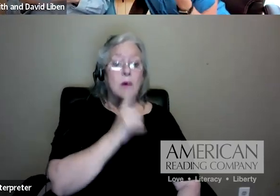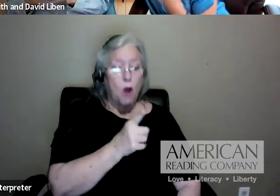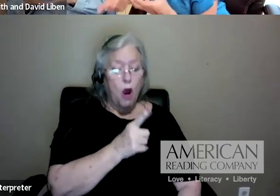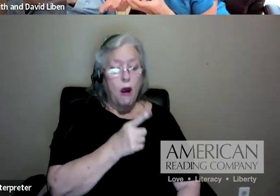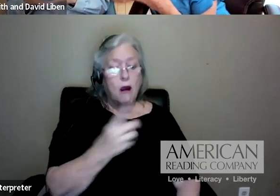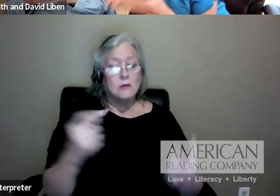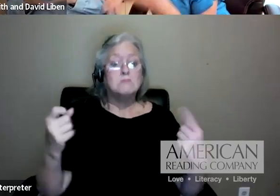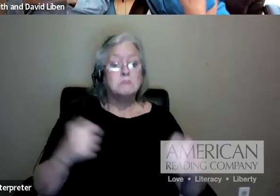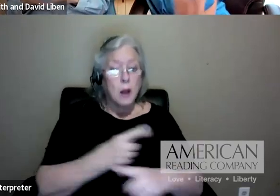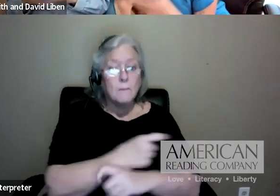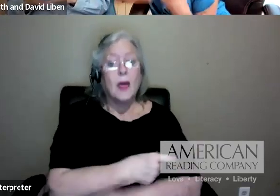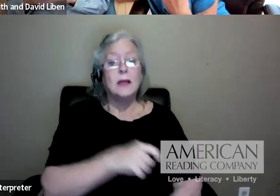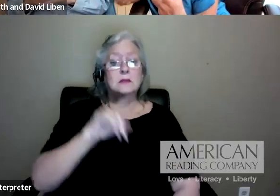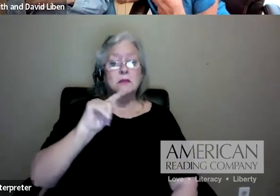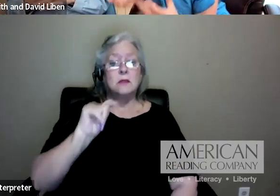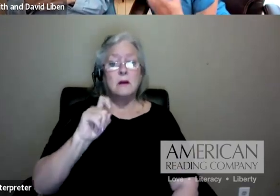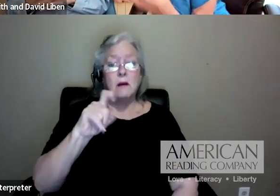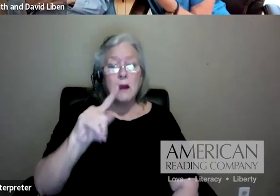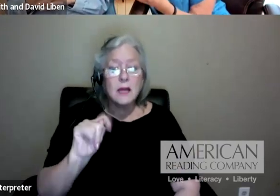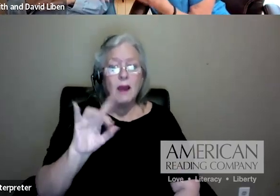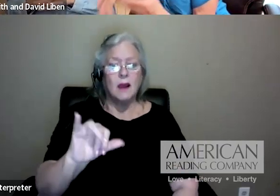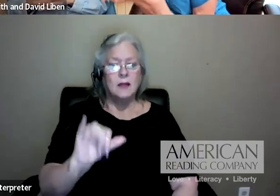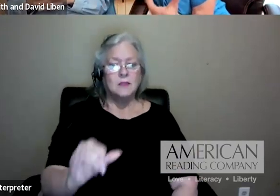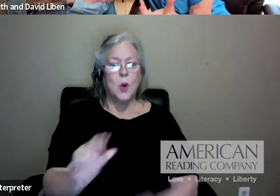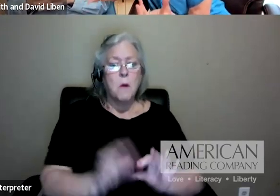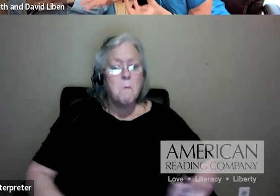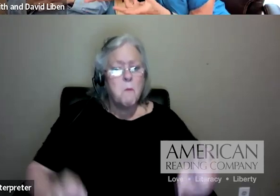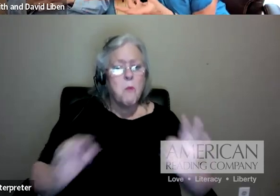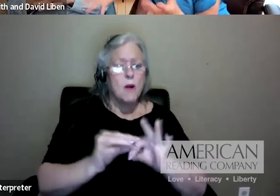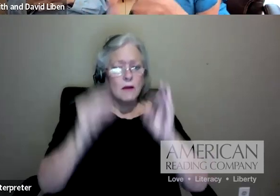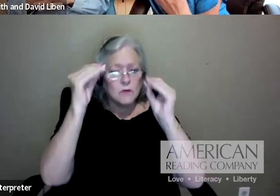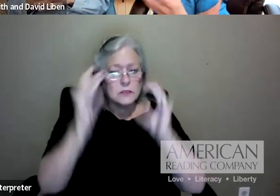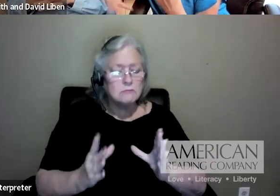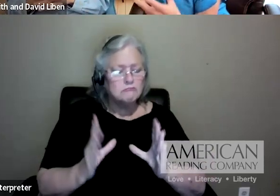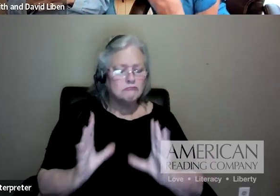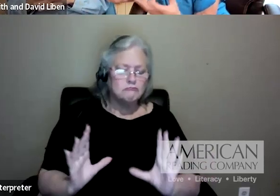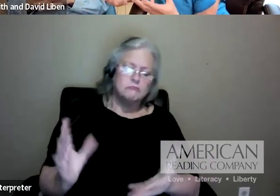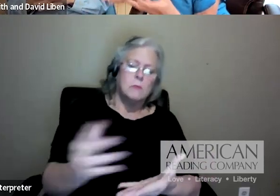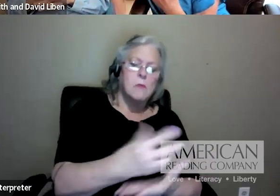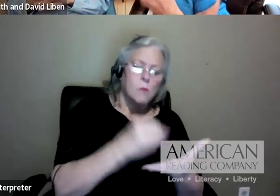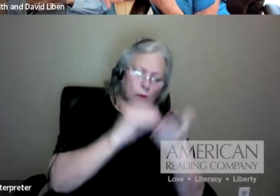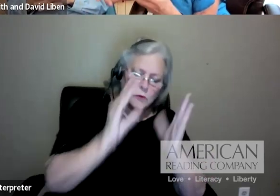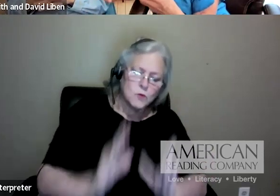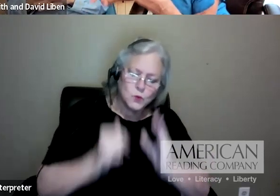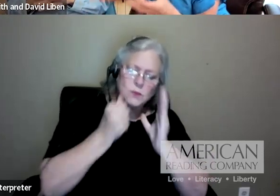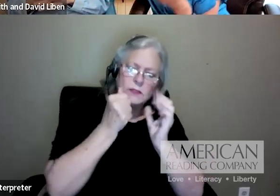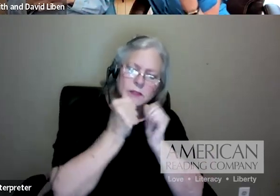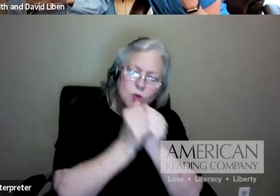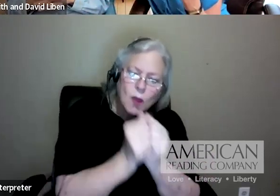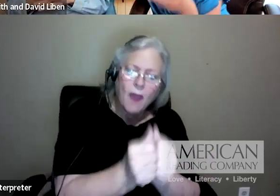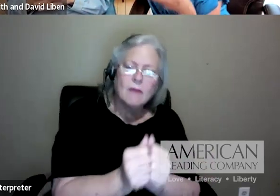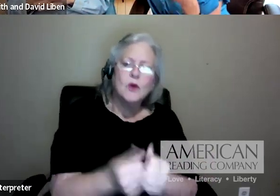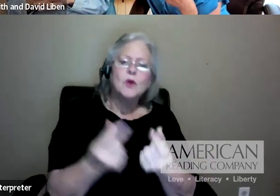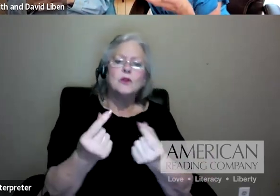instruction where you're gathering your students together to do close reading or careful and careful instructed reading